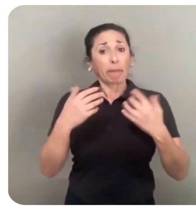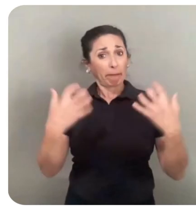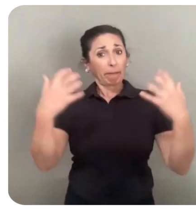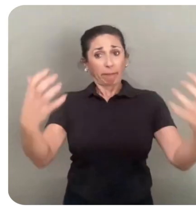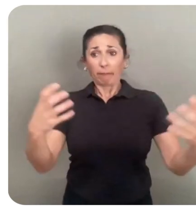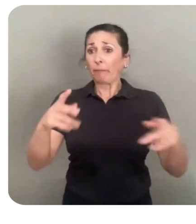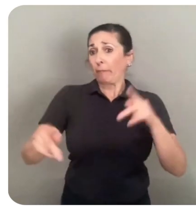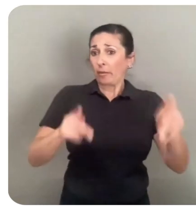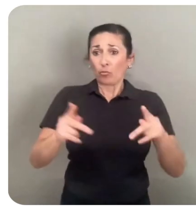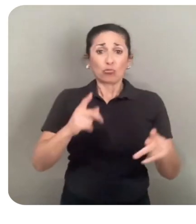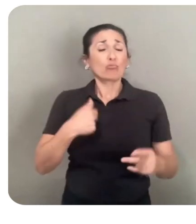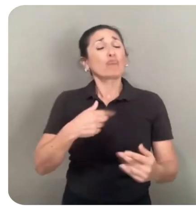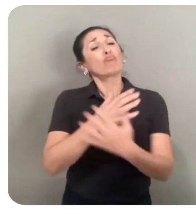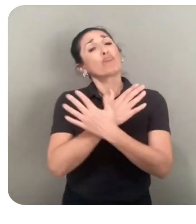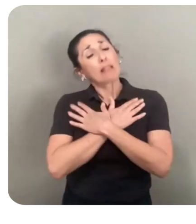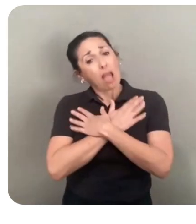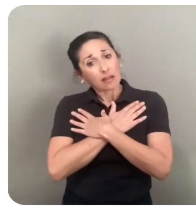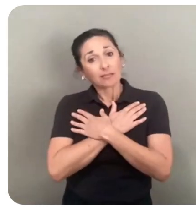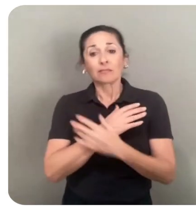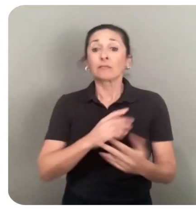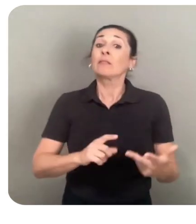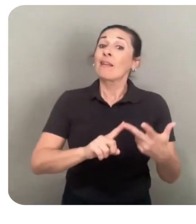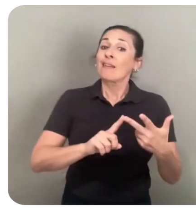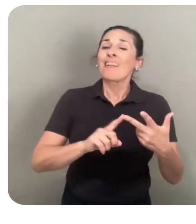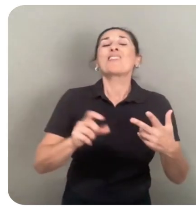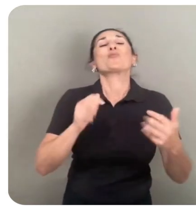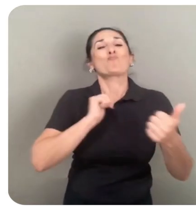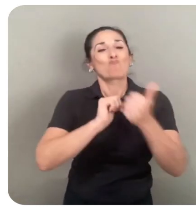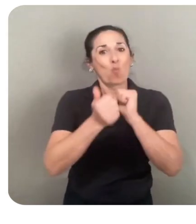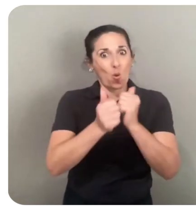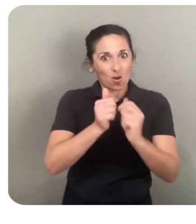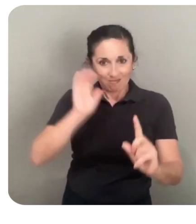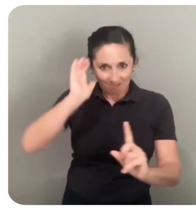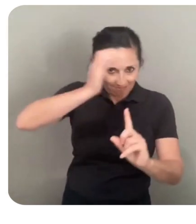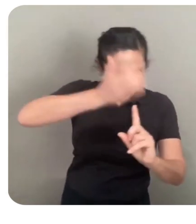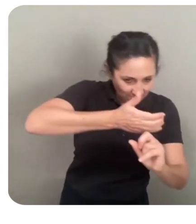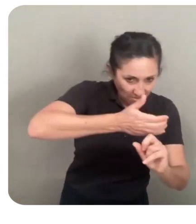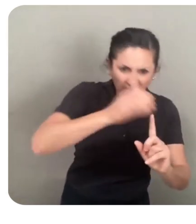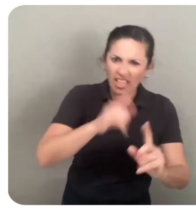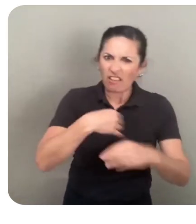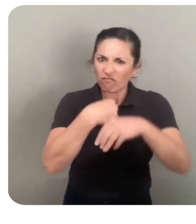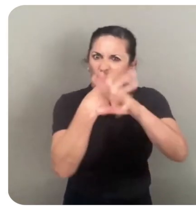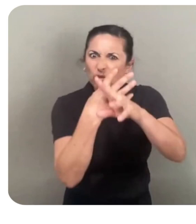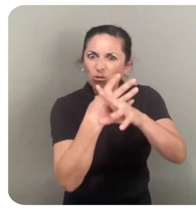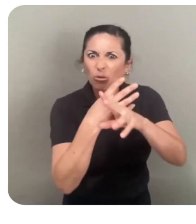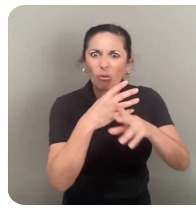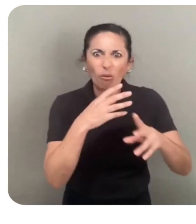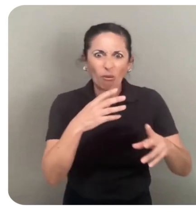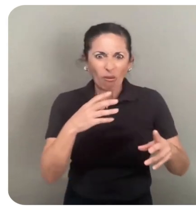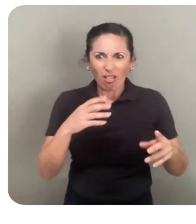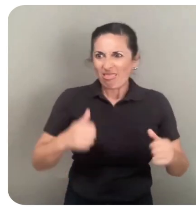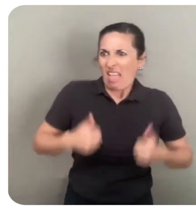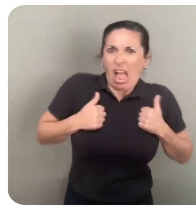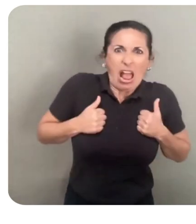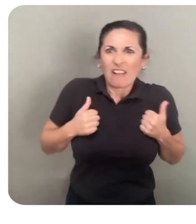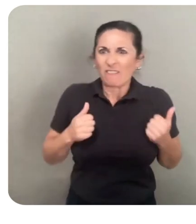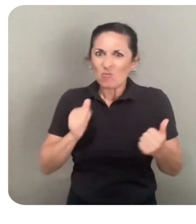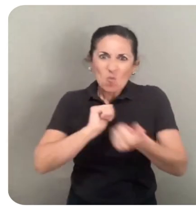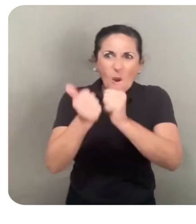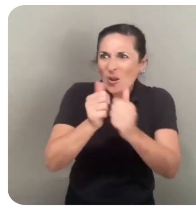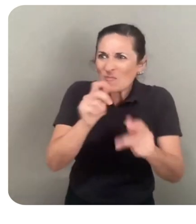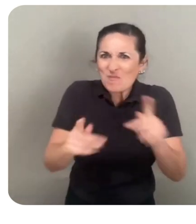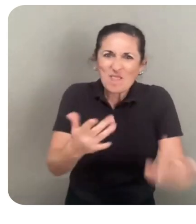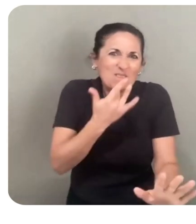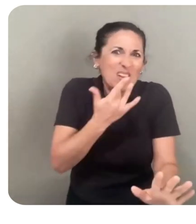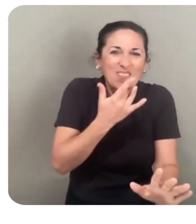relaxation. And sports simulation. The virtual version of people's favorite live sports like we see in